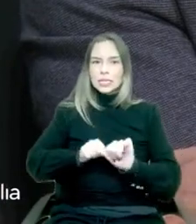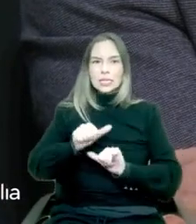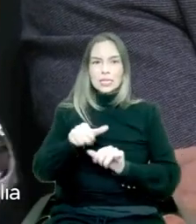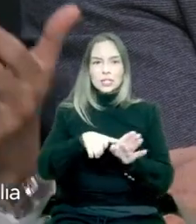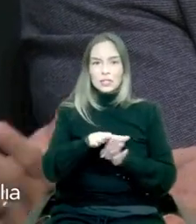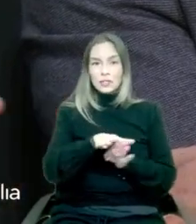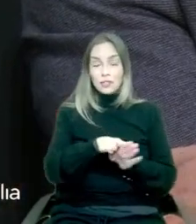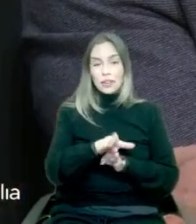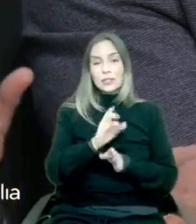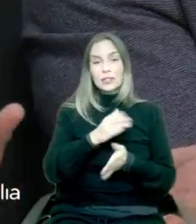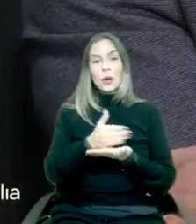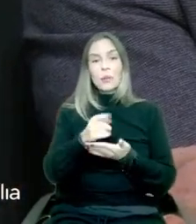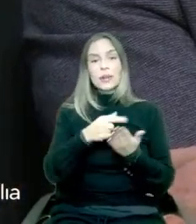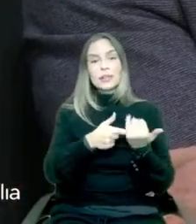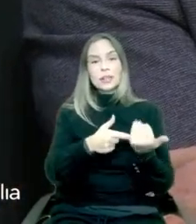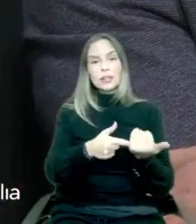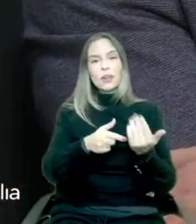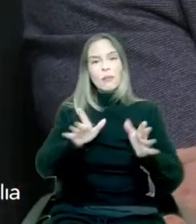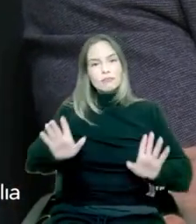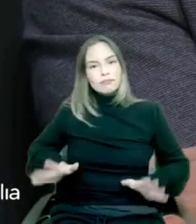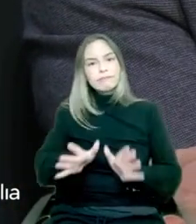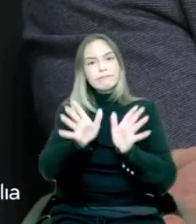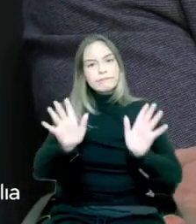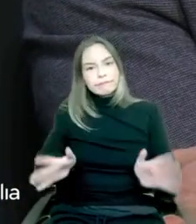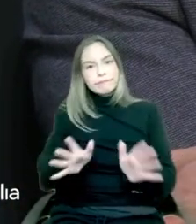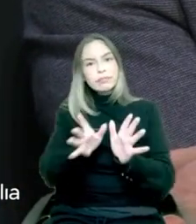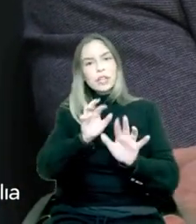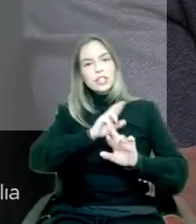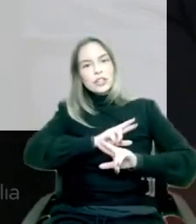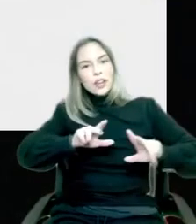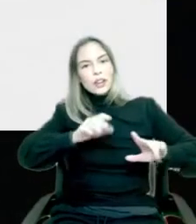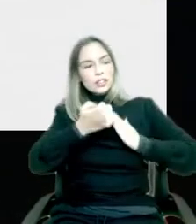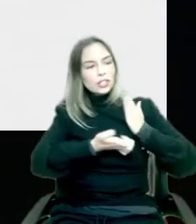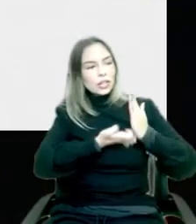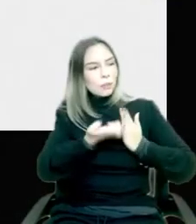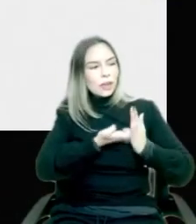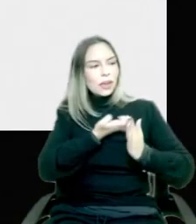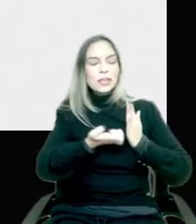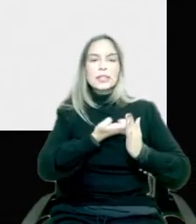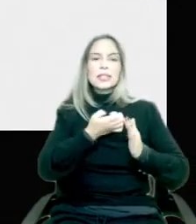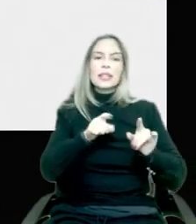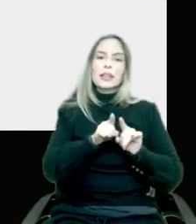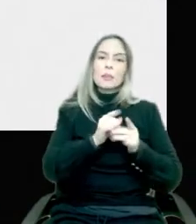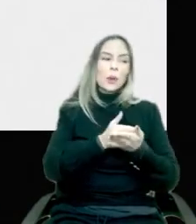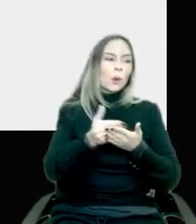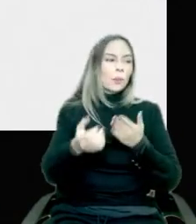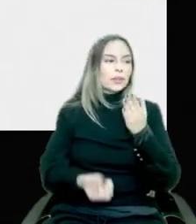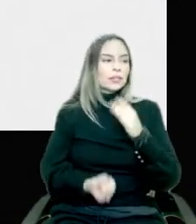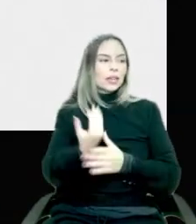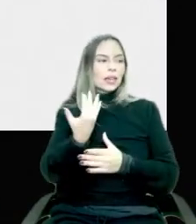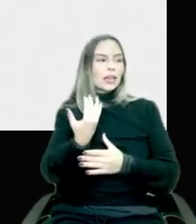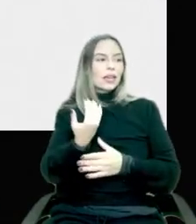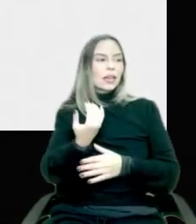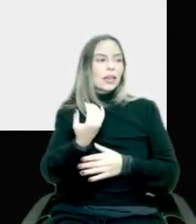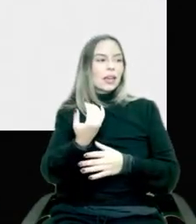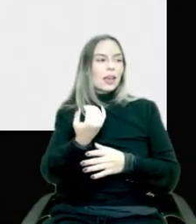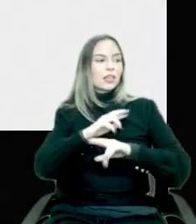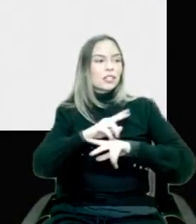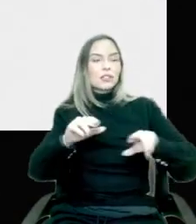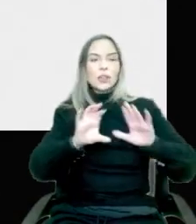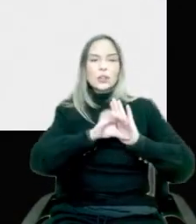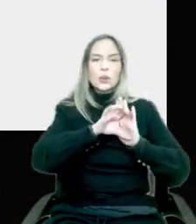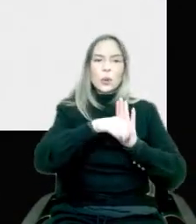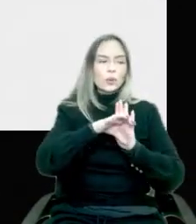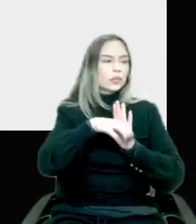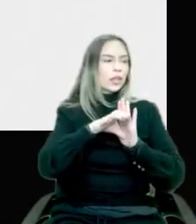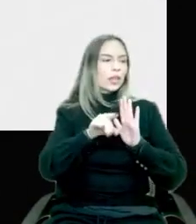the technology pushing the different organizations and you start creating, you know, proof of concepts and finding, you know, areas where